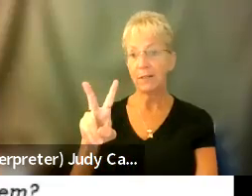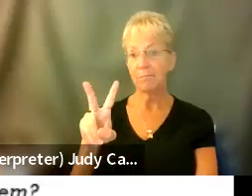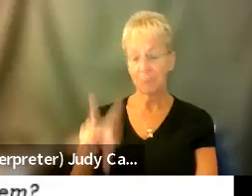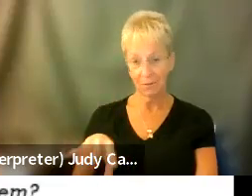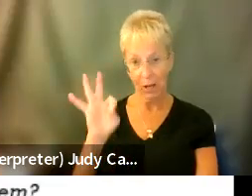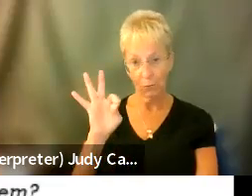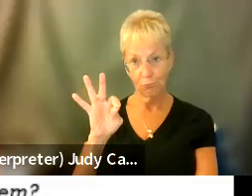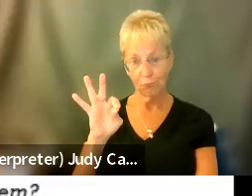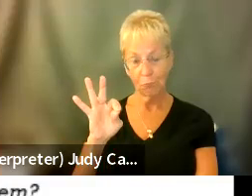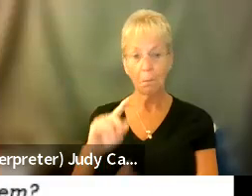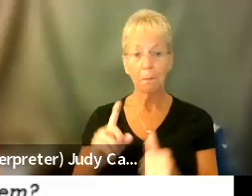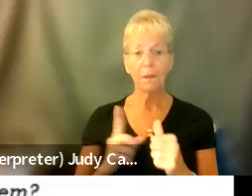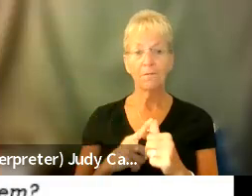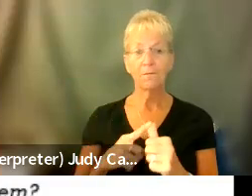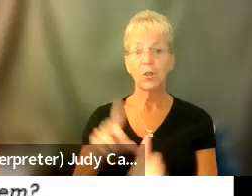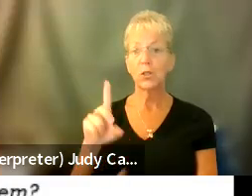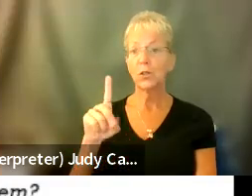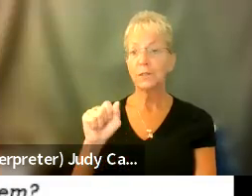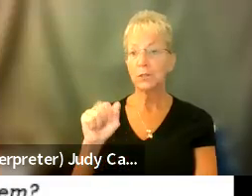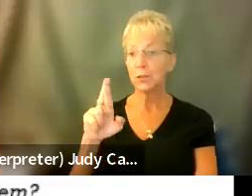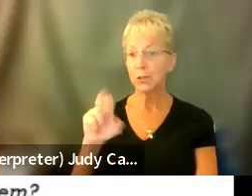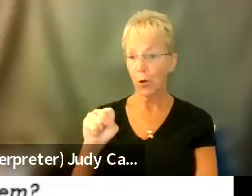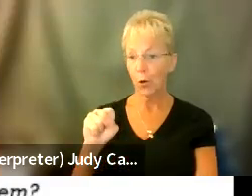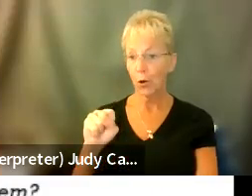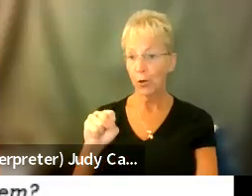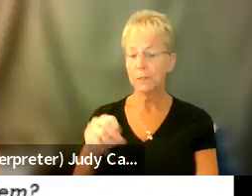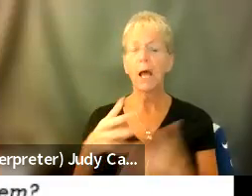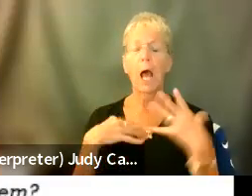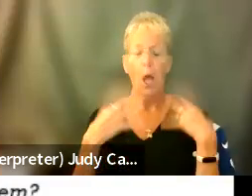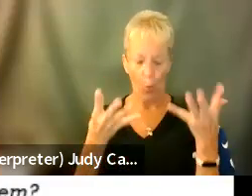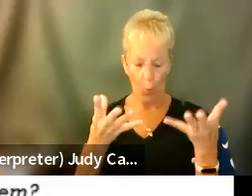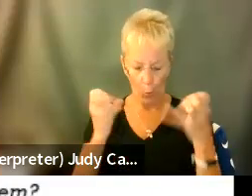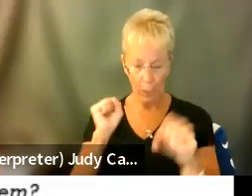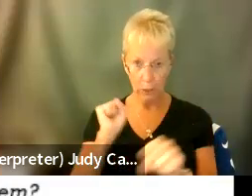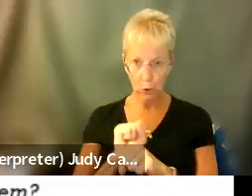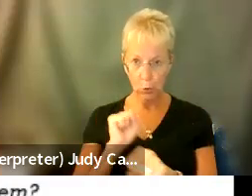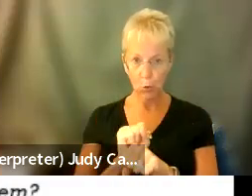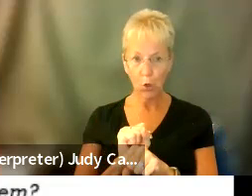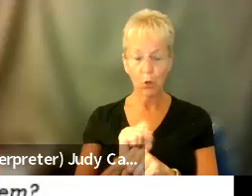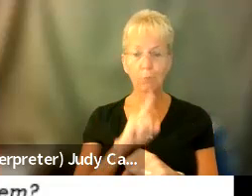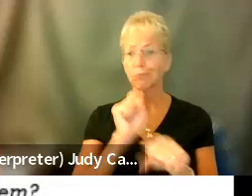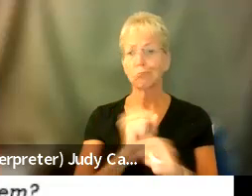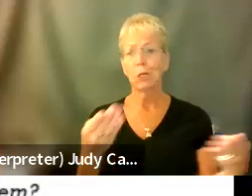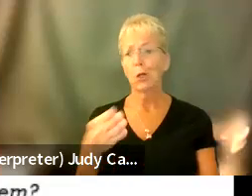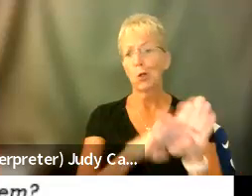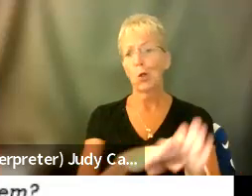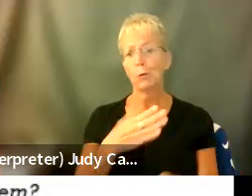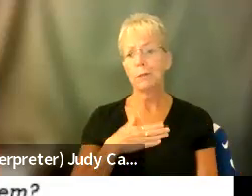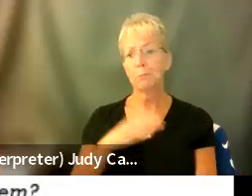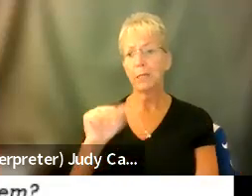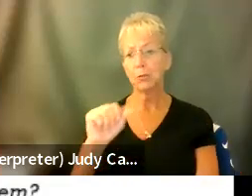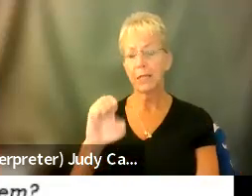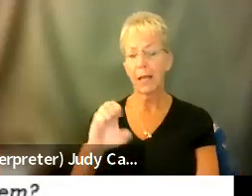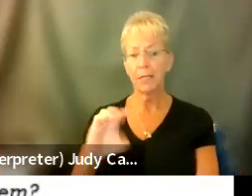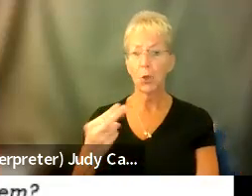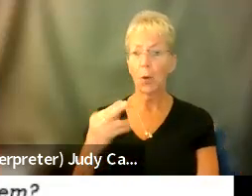First, I went to SARS. I was determined to try to work. And they actually closed my case. It was closed in Ohio and then